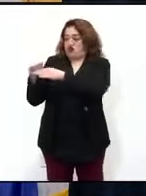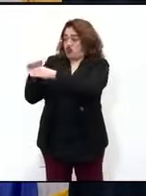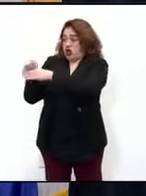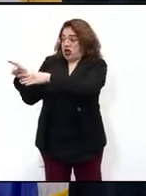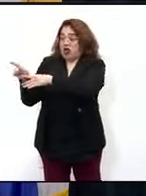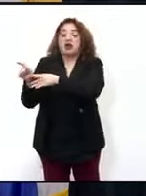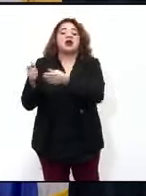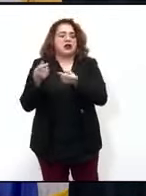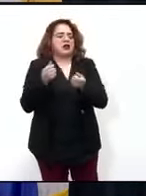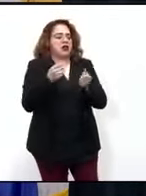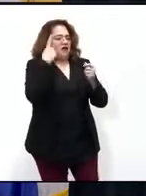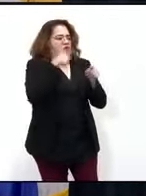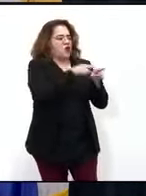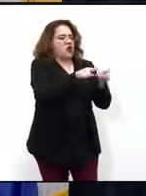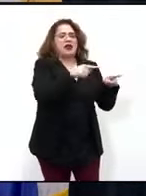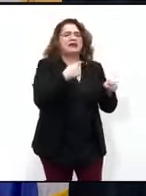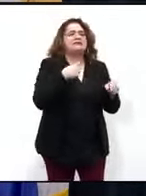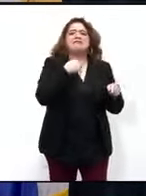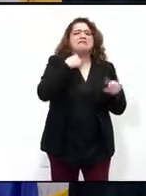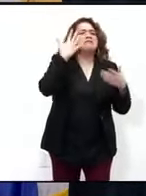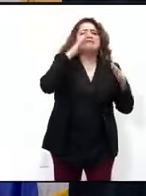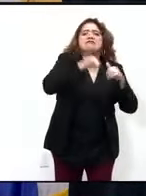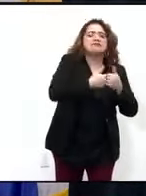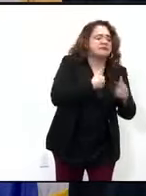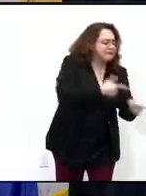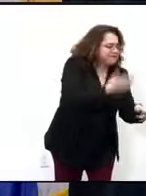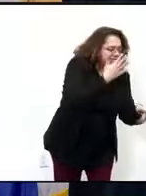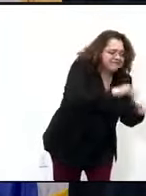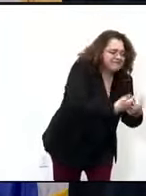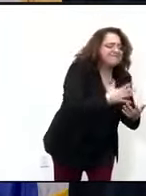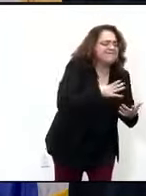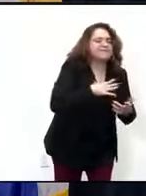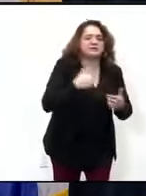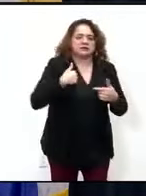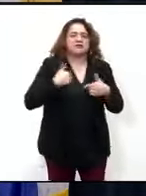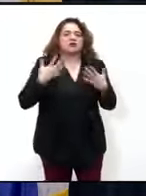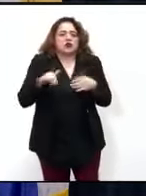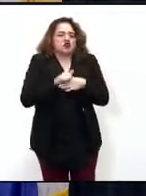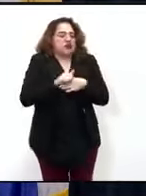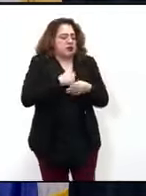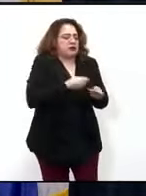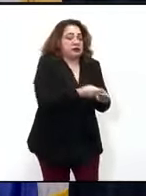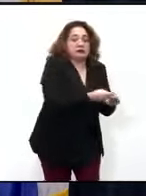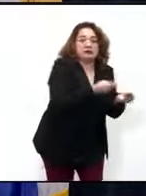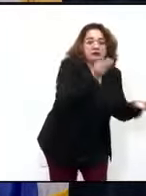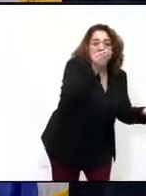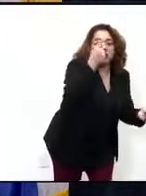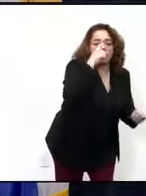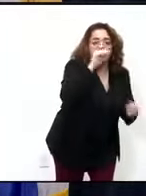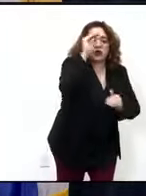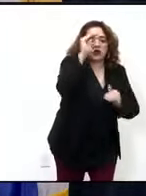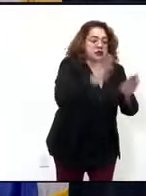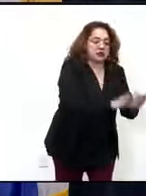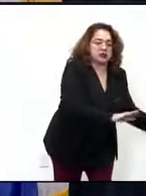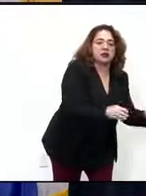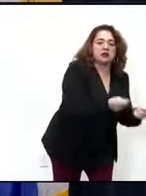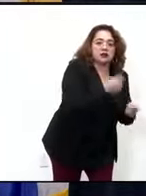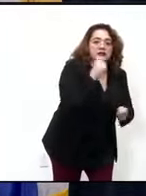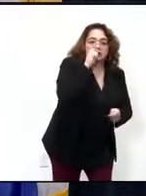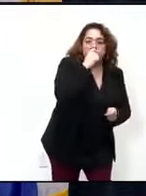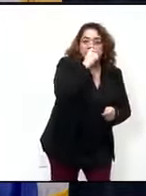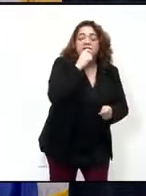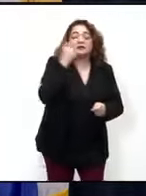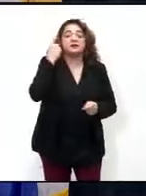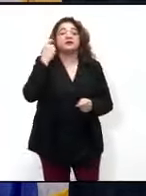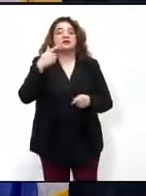administer it themselves. And so with these health and safety precautions in place with all of the protocols that we have developed